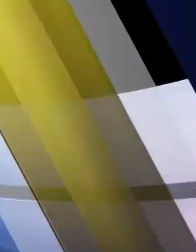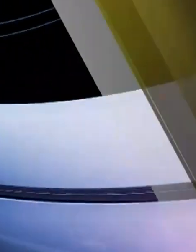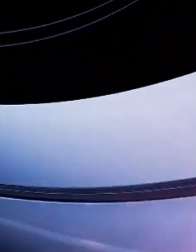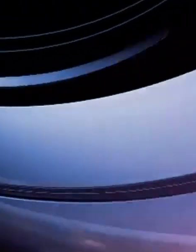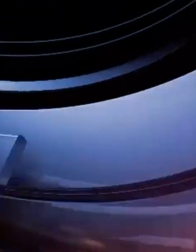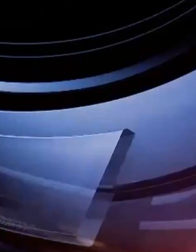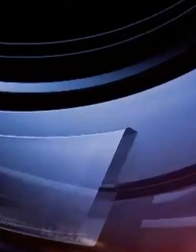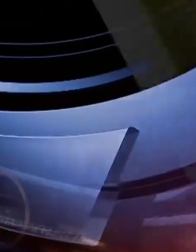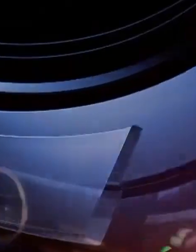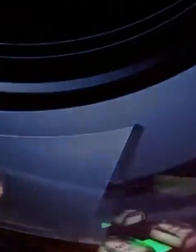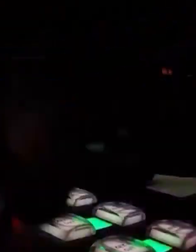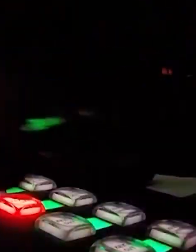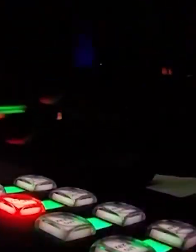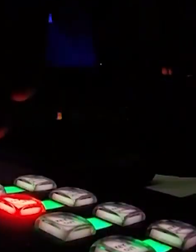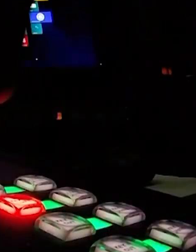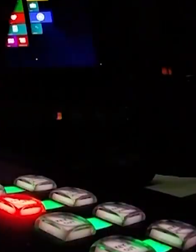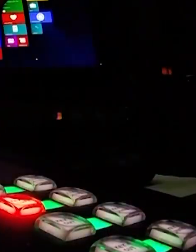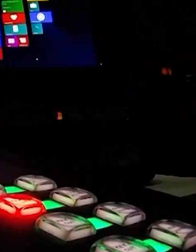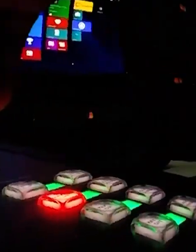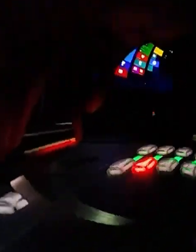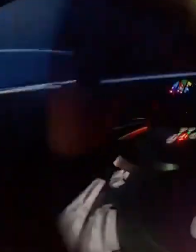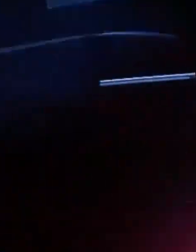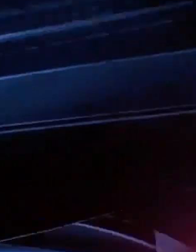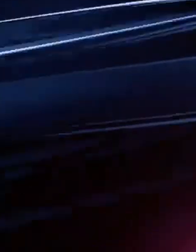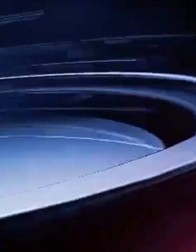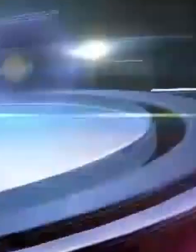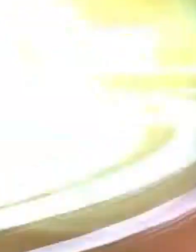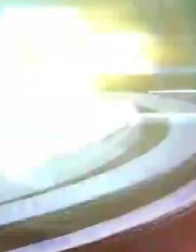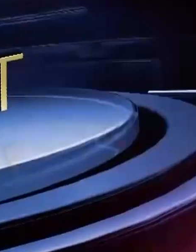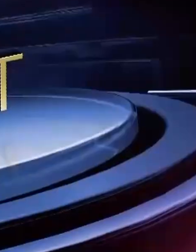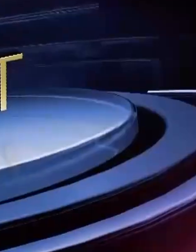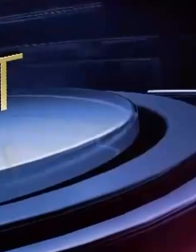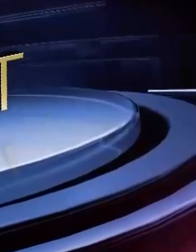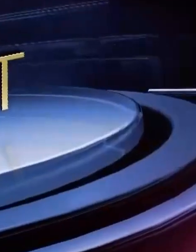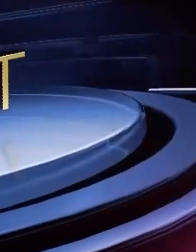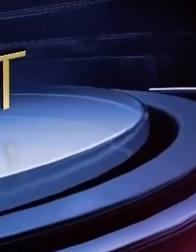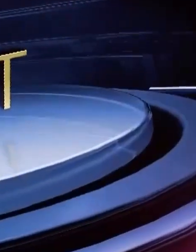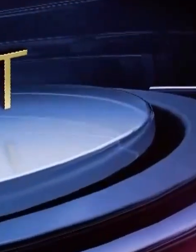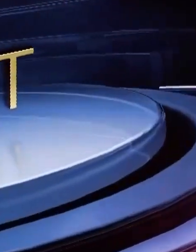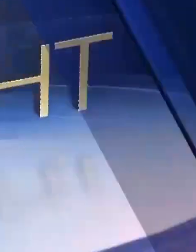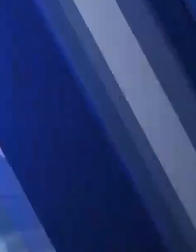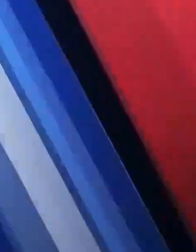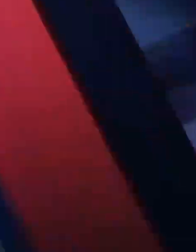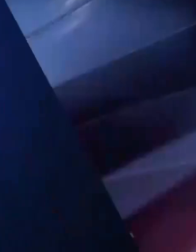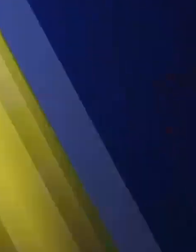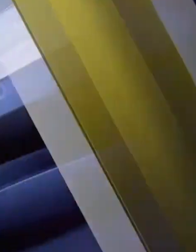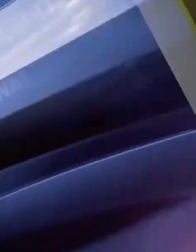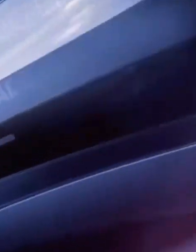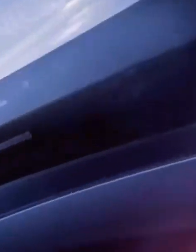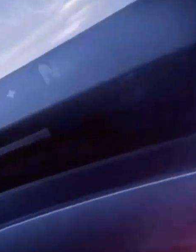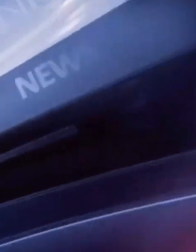Broadcasting from our studios in the Pines, St. Michael, this is CBC Newsnight, starting now.